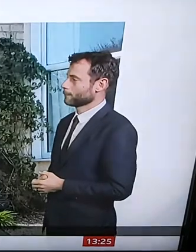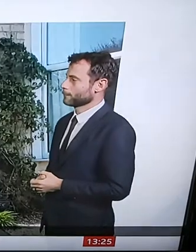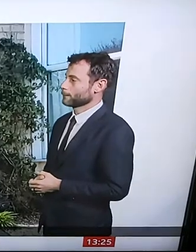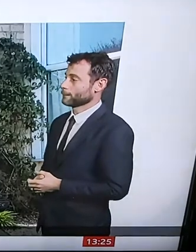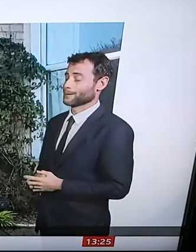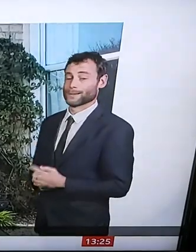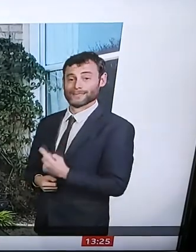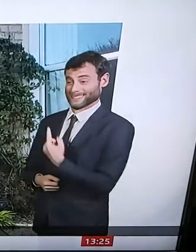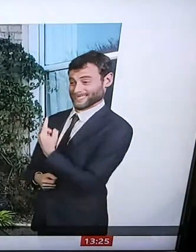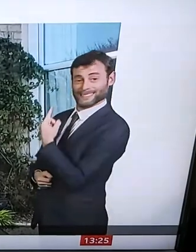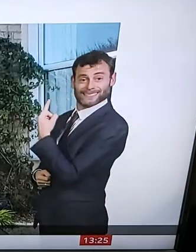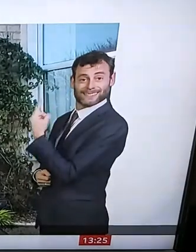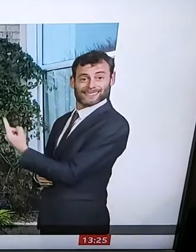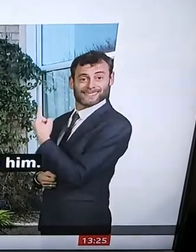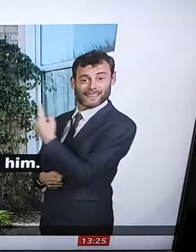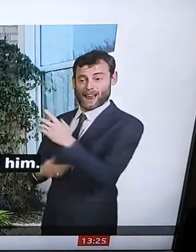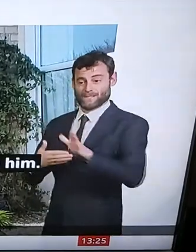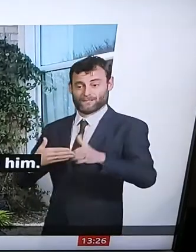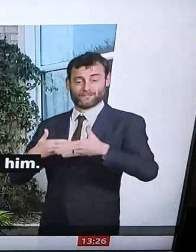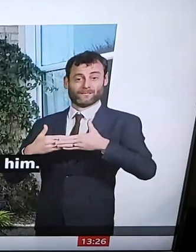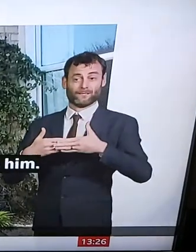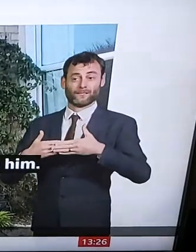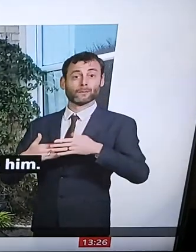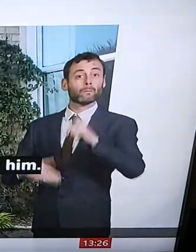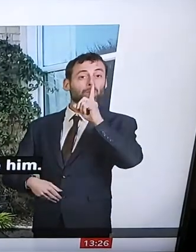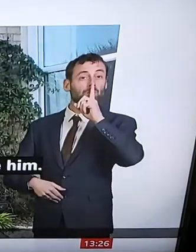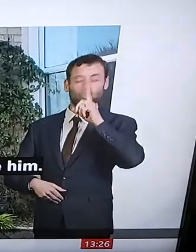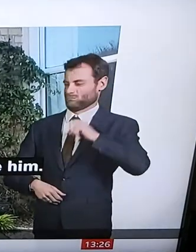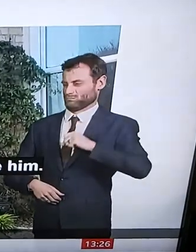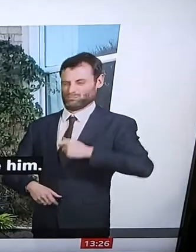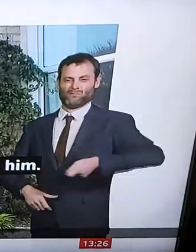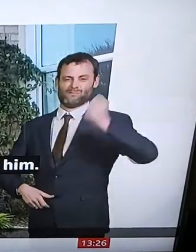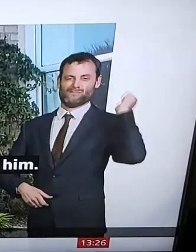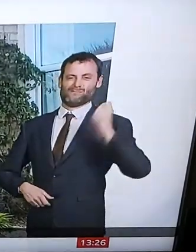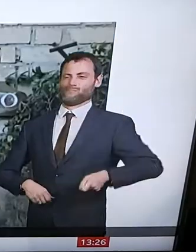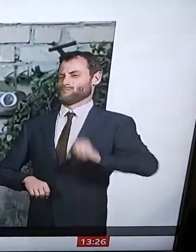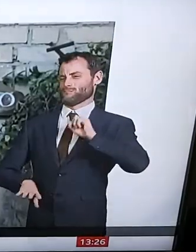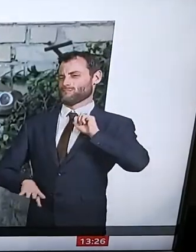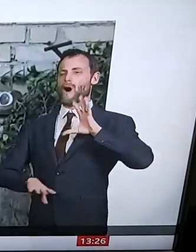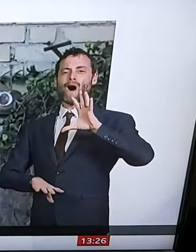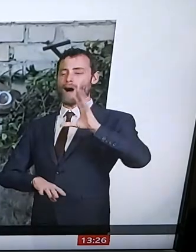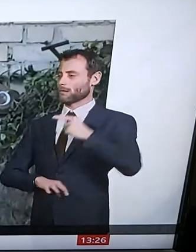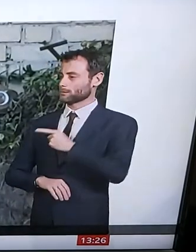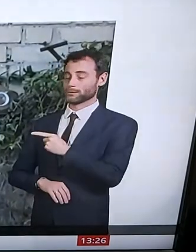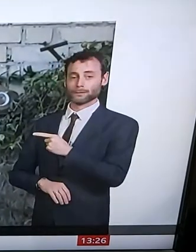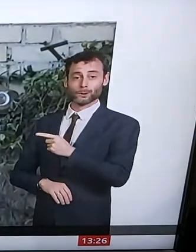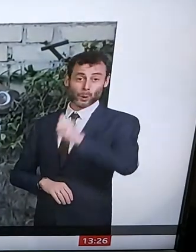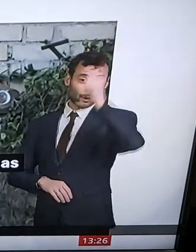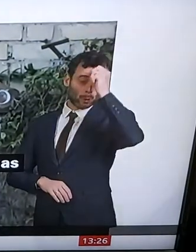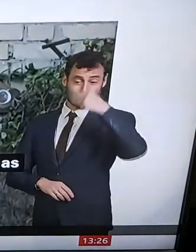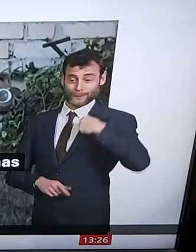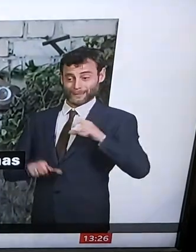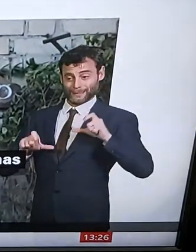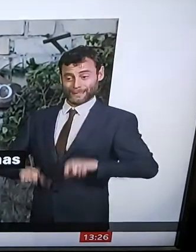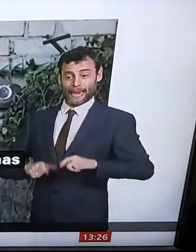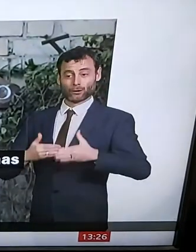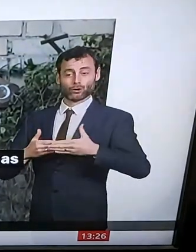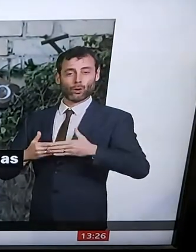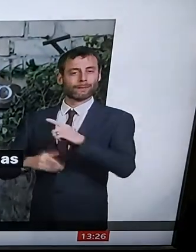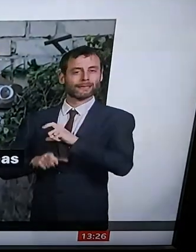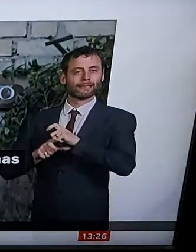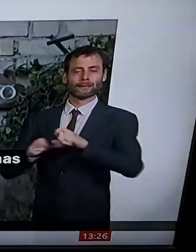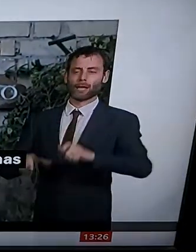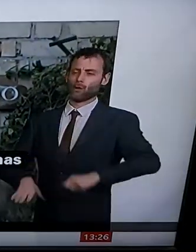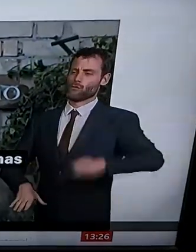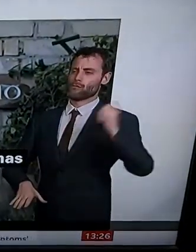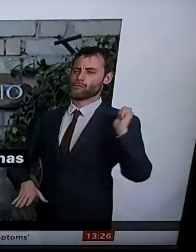Self-isolation will not silence him. Ilfracombe's town crier might be confined to his doorstep, but he still has